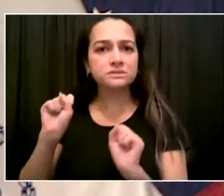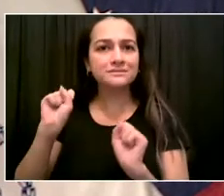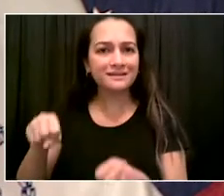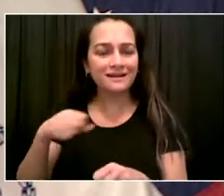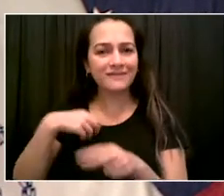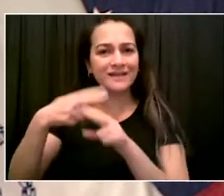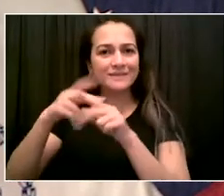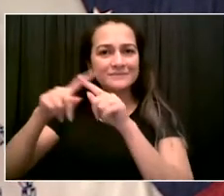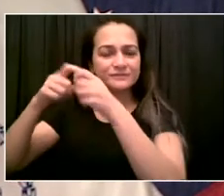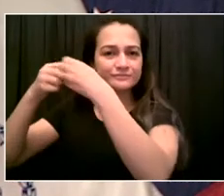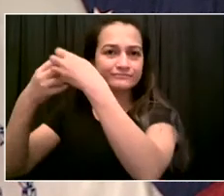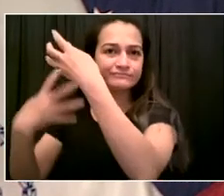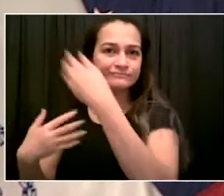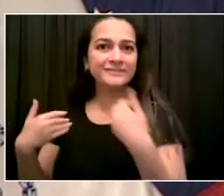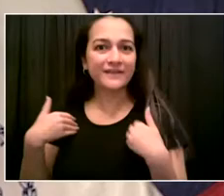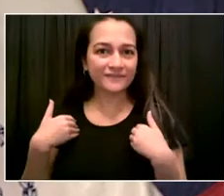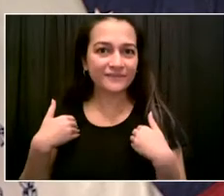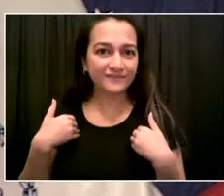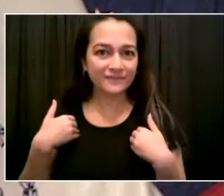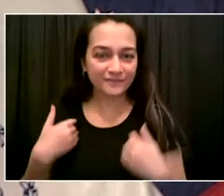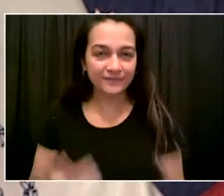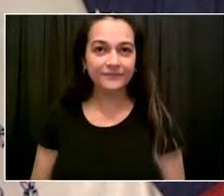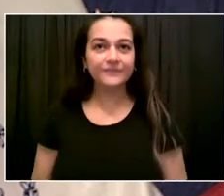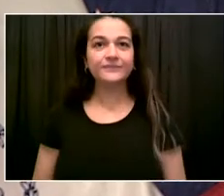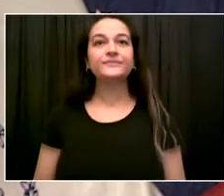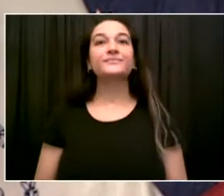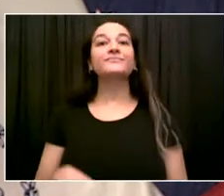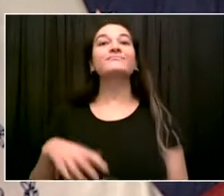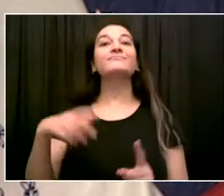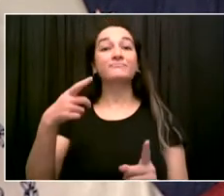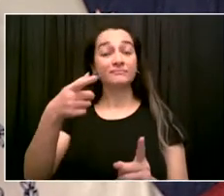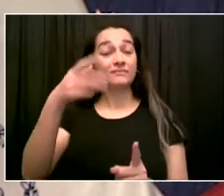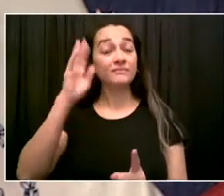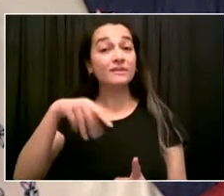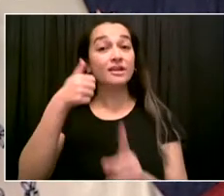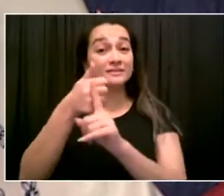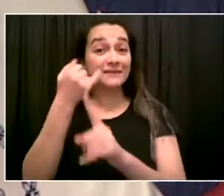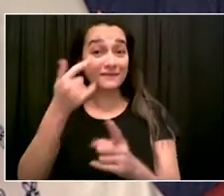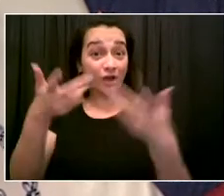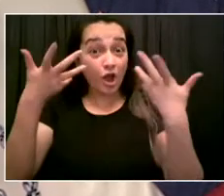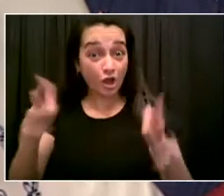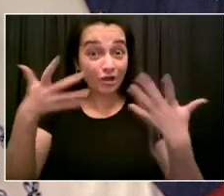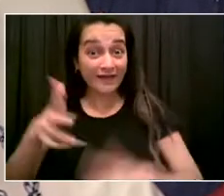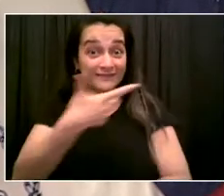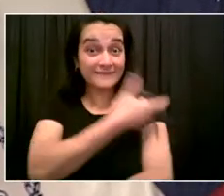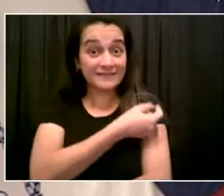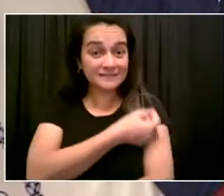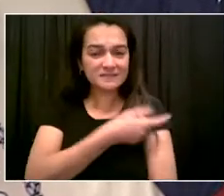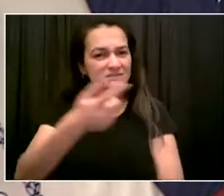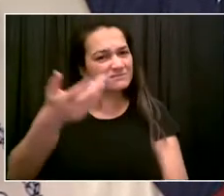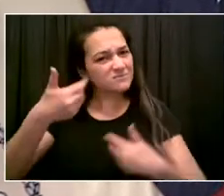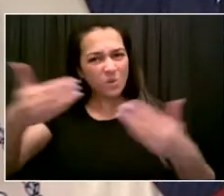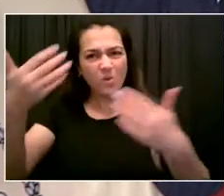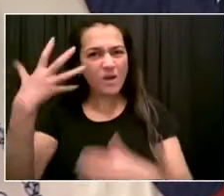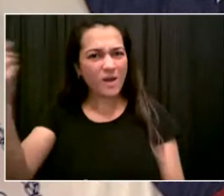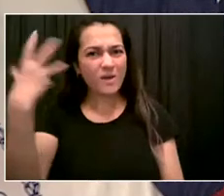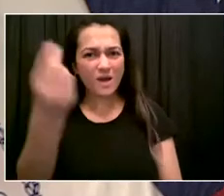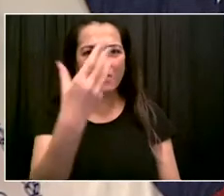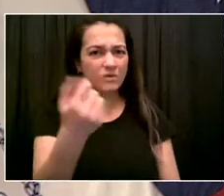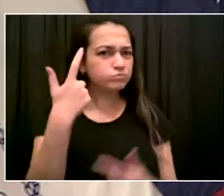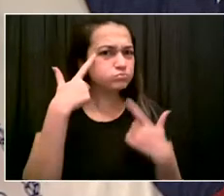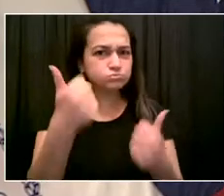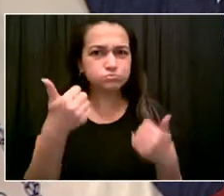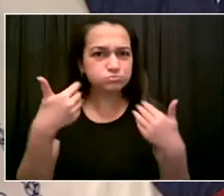we love in our lives, including going to a baseball game. It's back because of vaccination. So we want to keep encouraging everyone to get